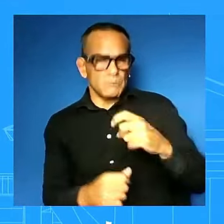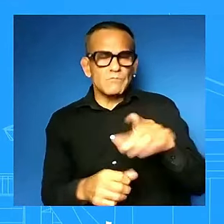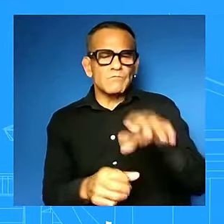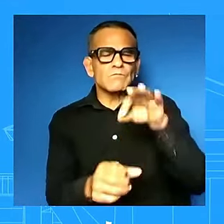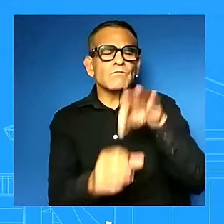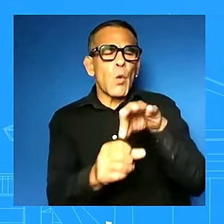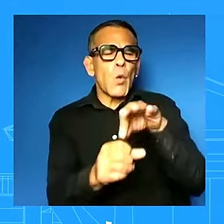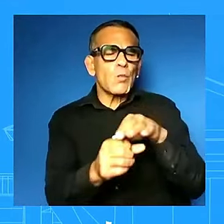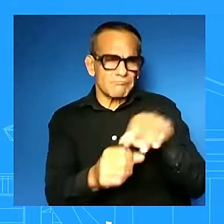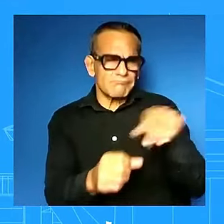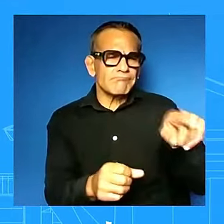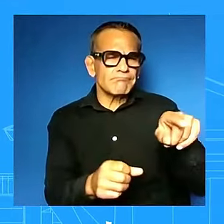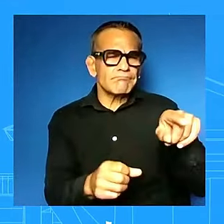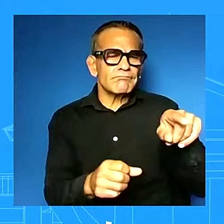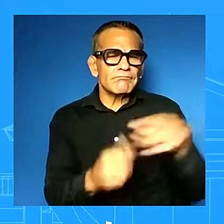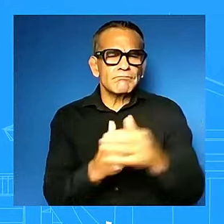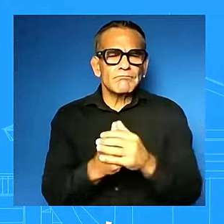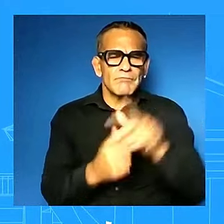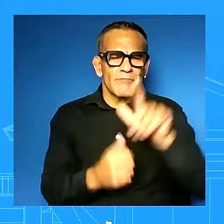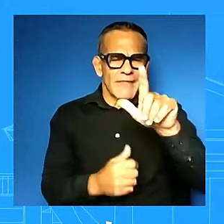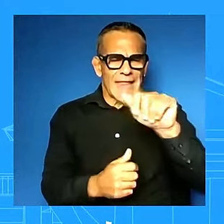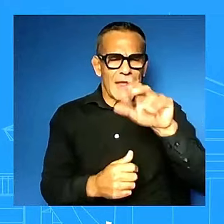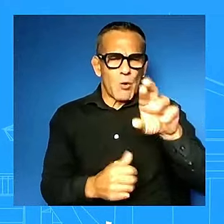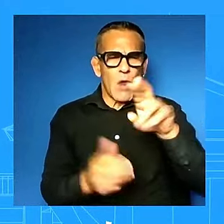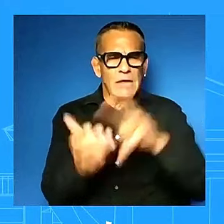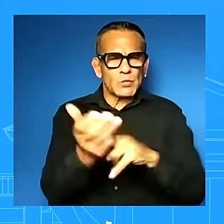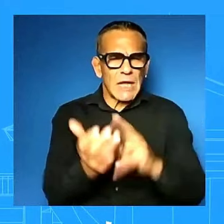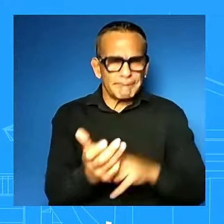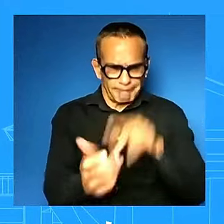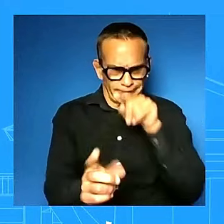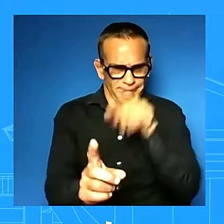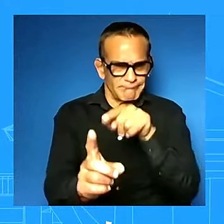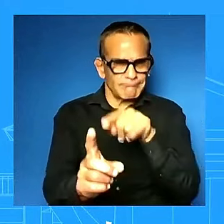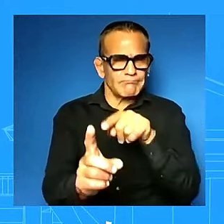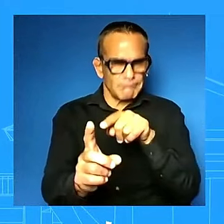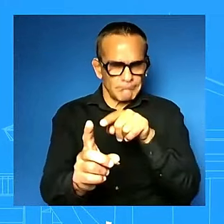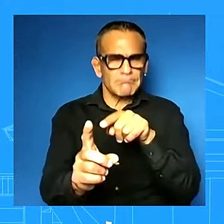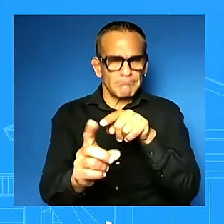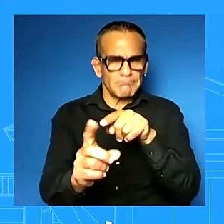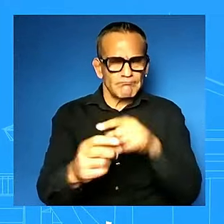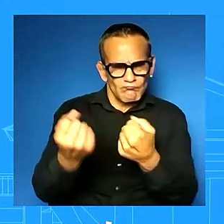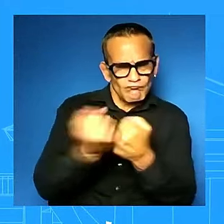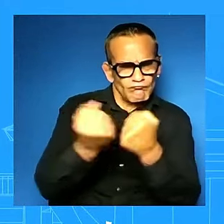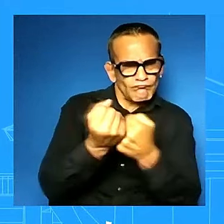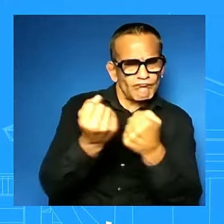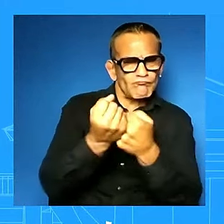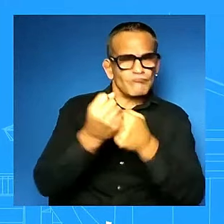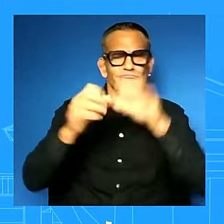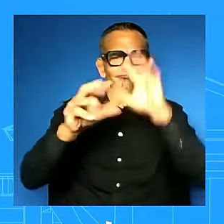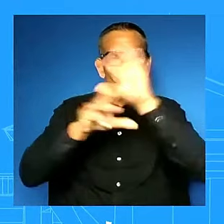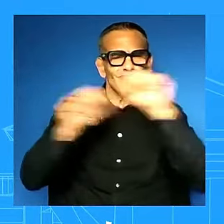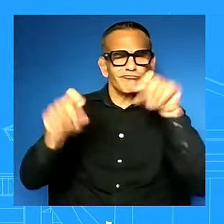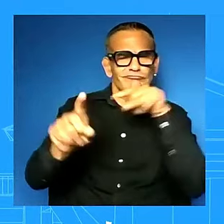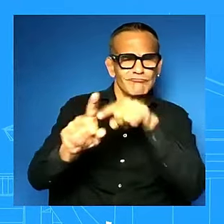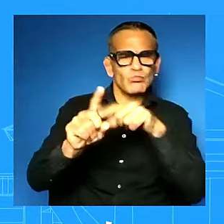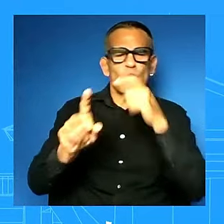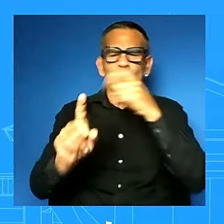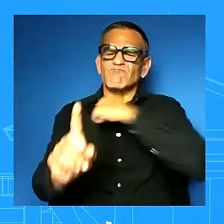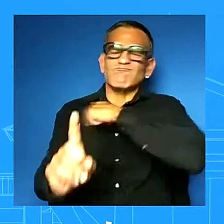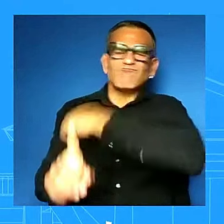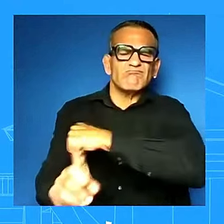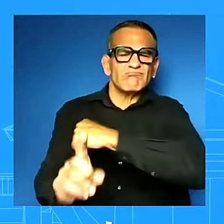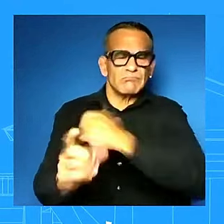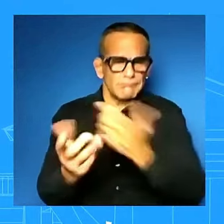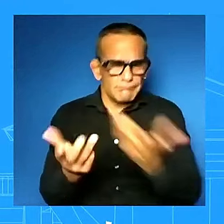going on strike after management's uh proposed contract did not meet workers demands for a 40 percent pay rise yeah so i've said many times